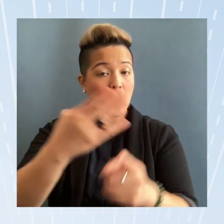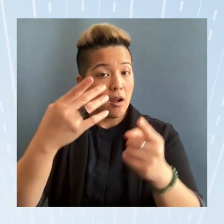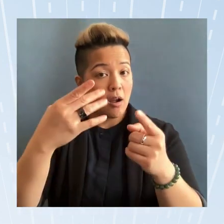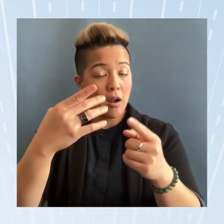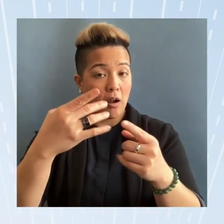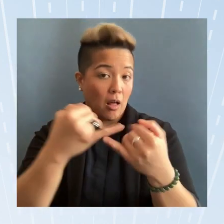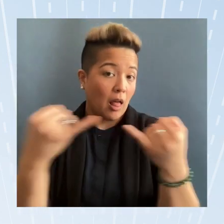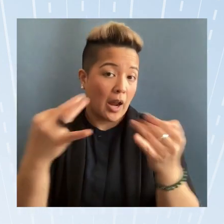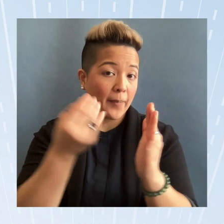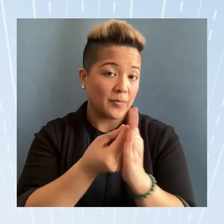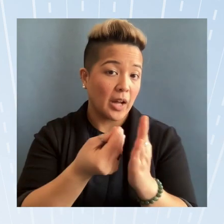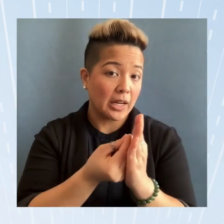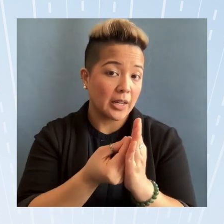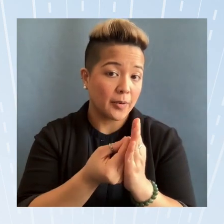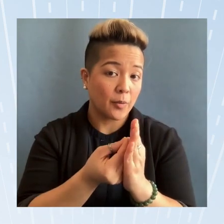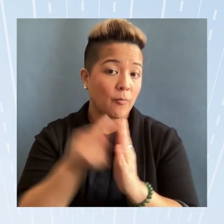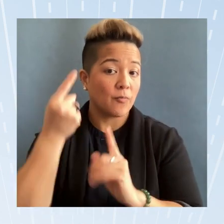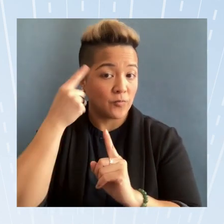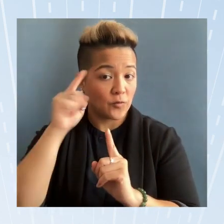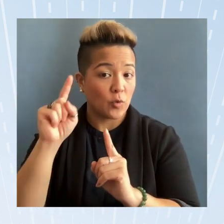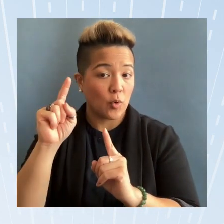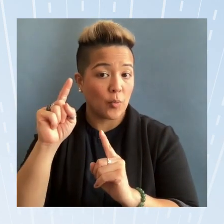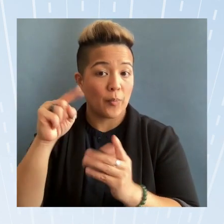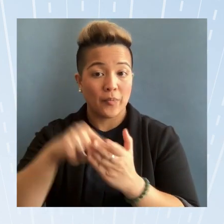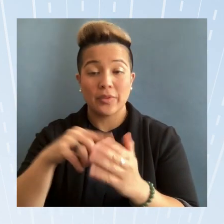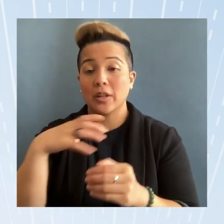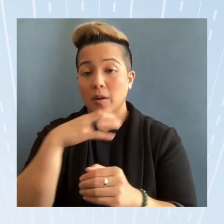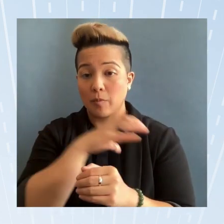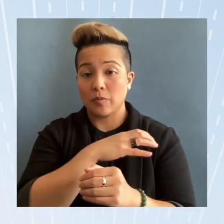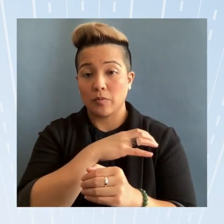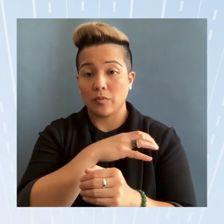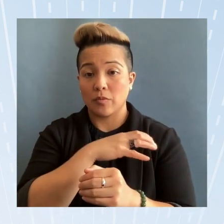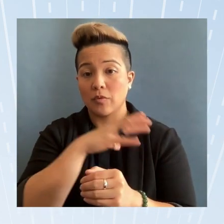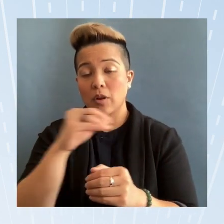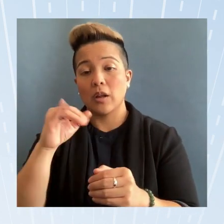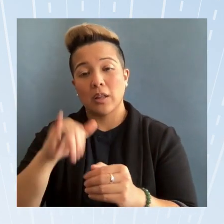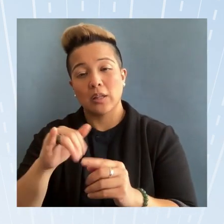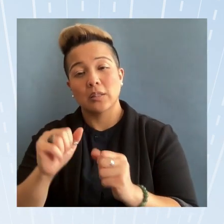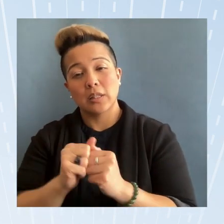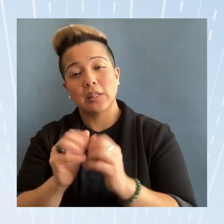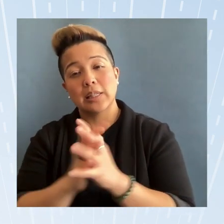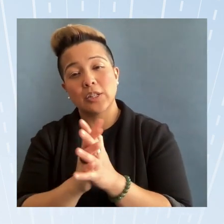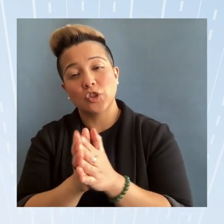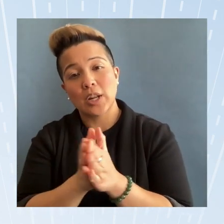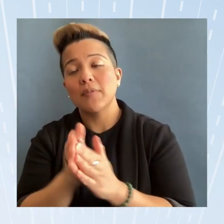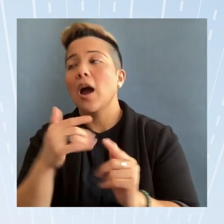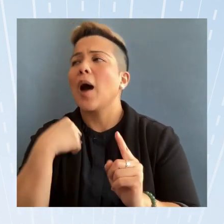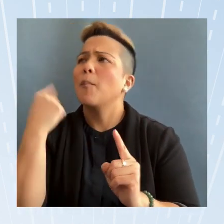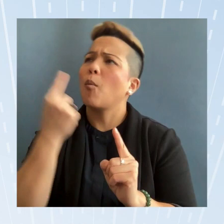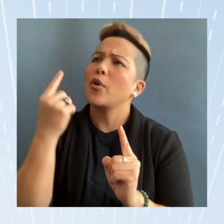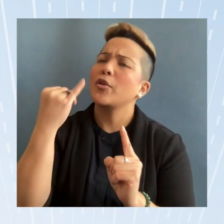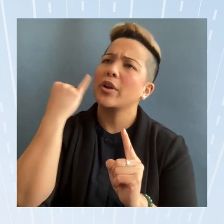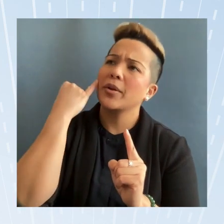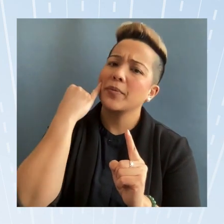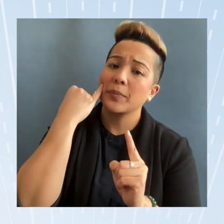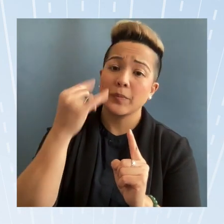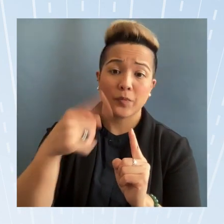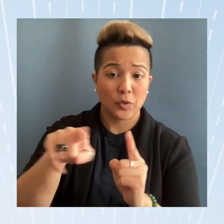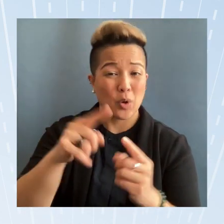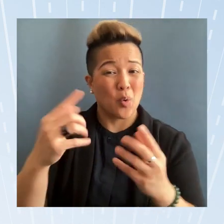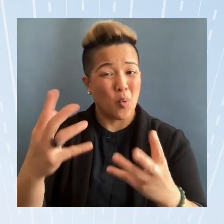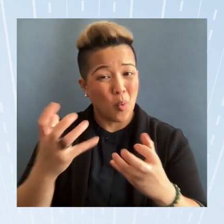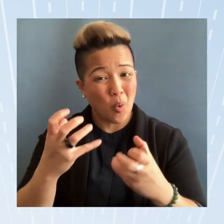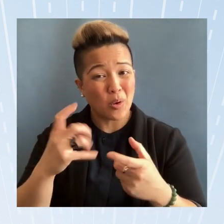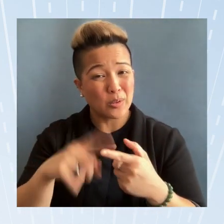funding for this commission and its initiative so I'm wondering if you guys want to